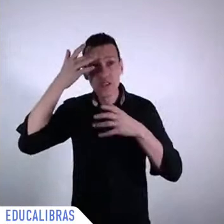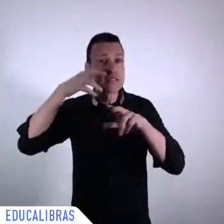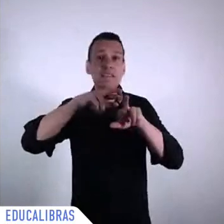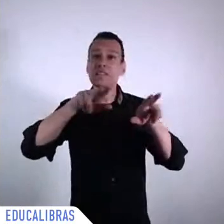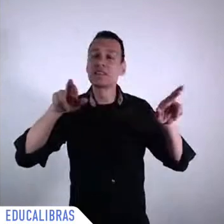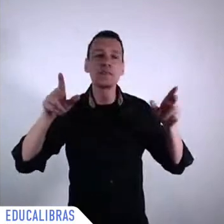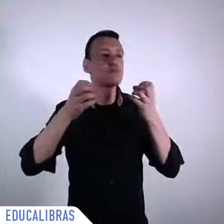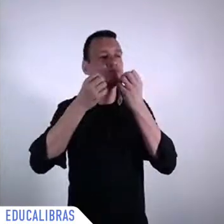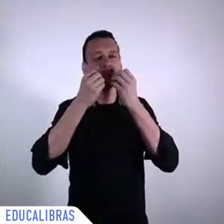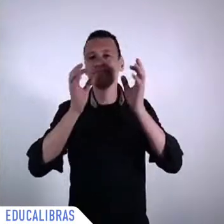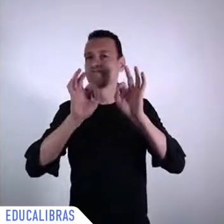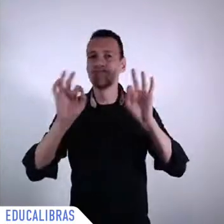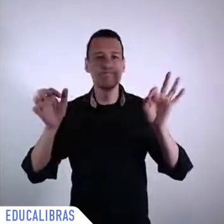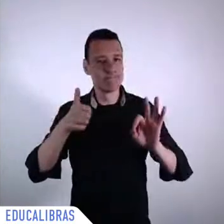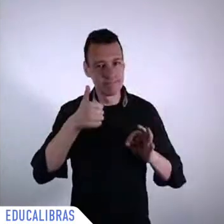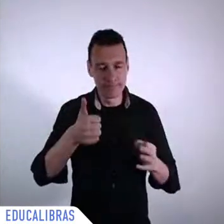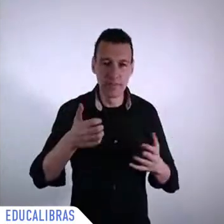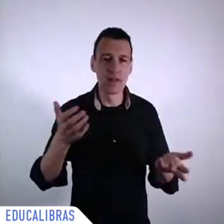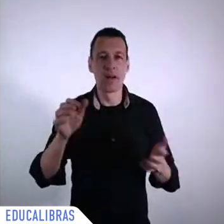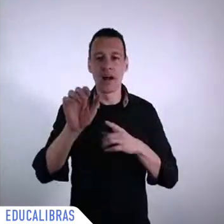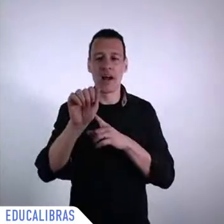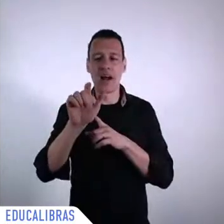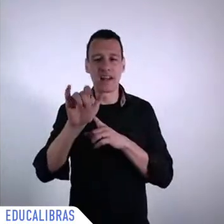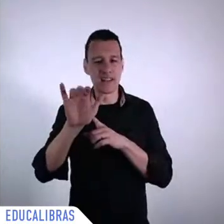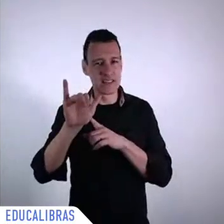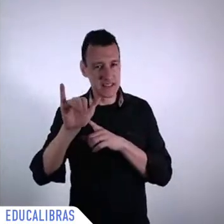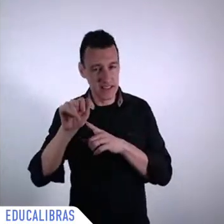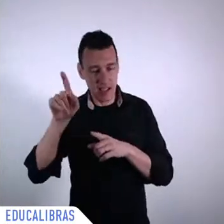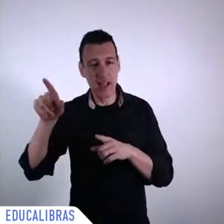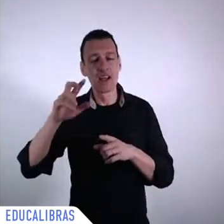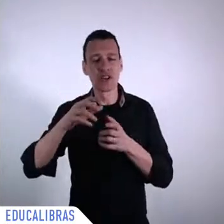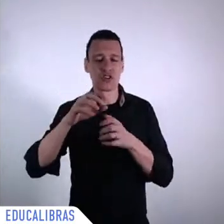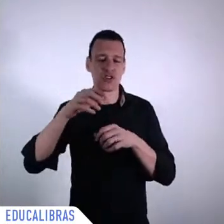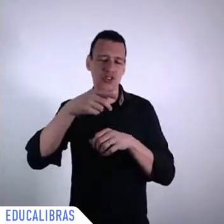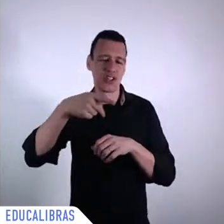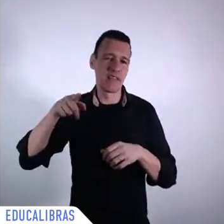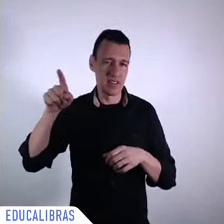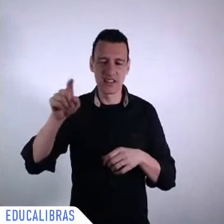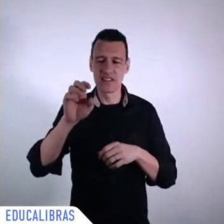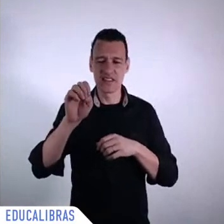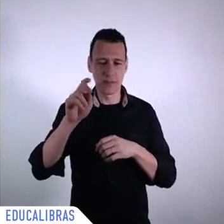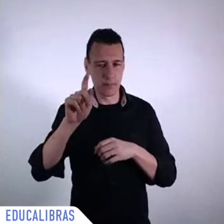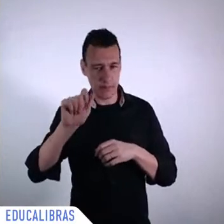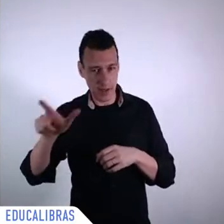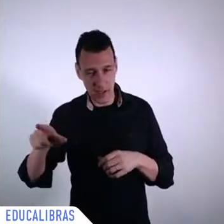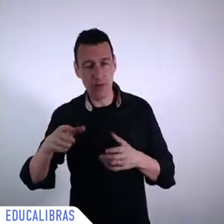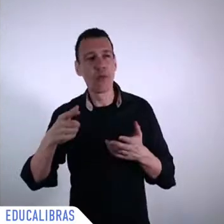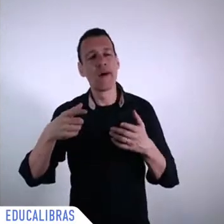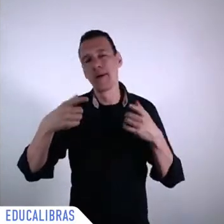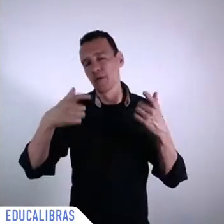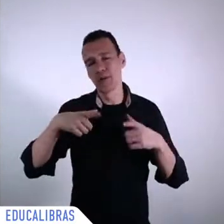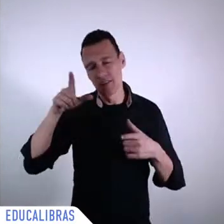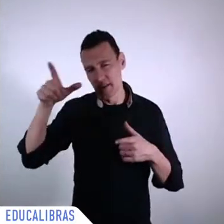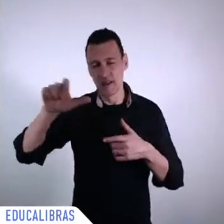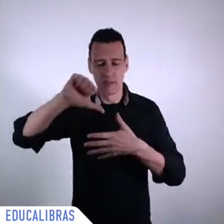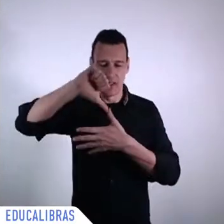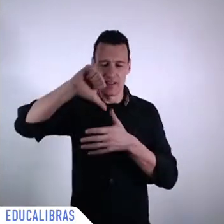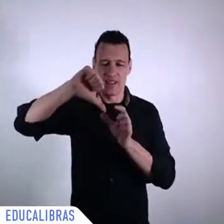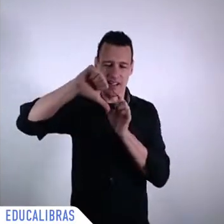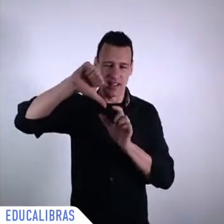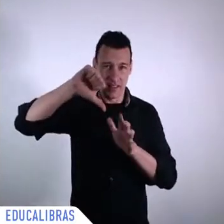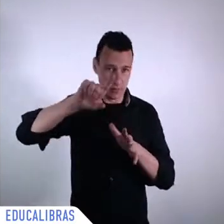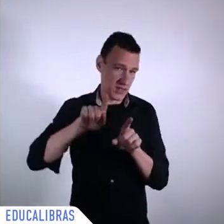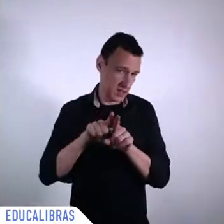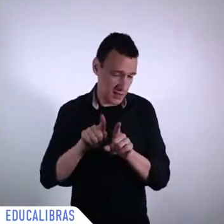CEPAL, the Economic Commission for Latin American and Caribbean, and many others. And there wasn't a discussion